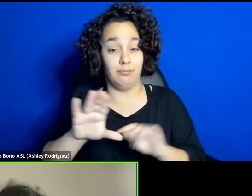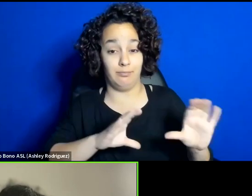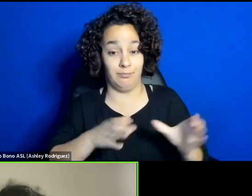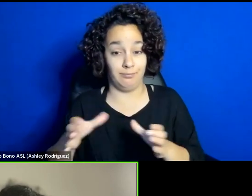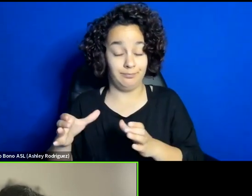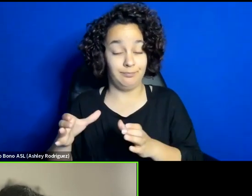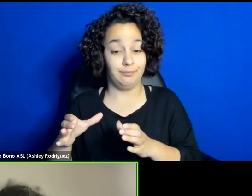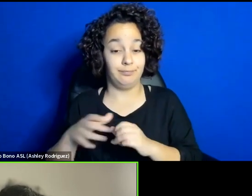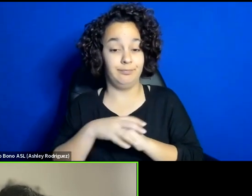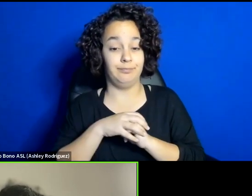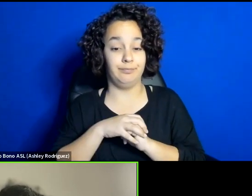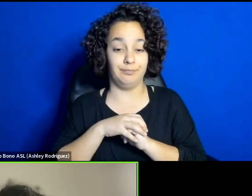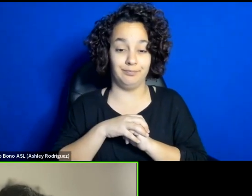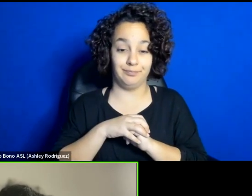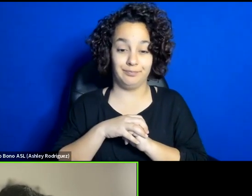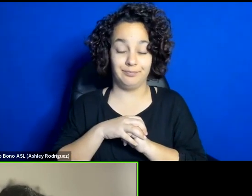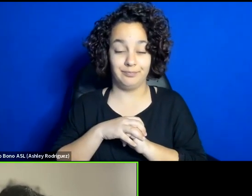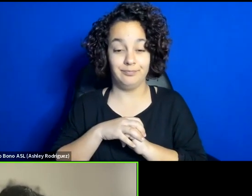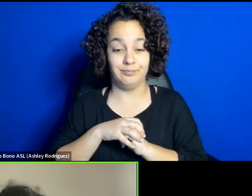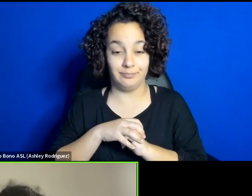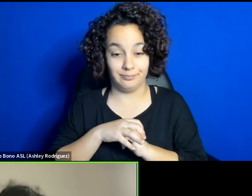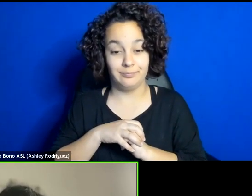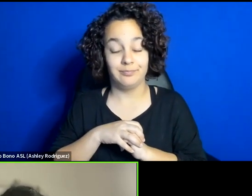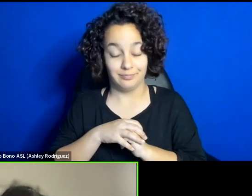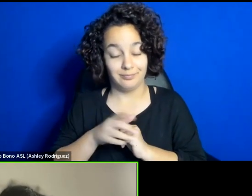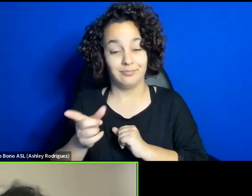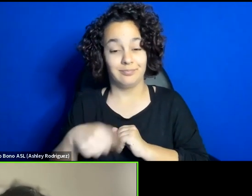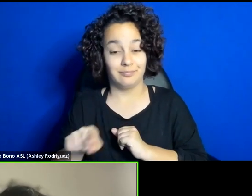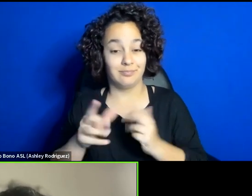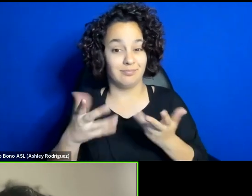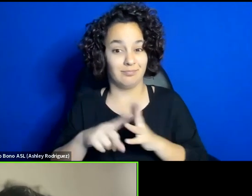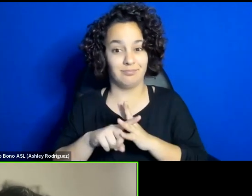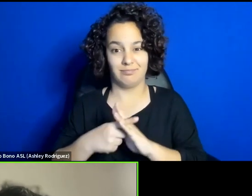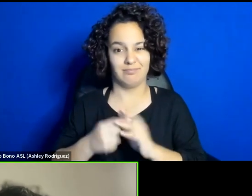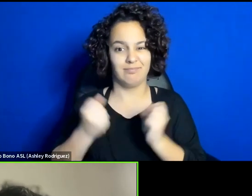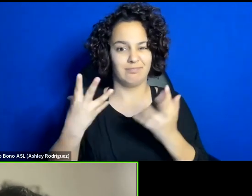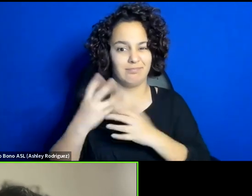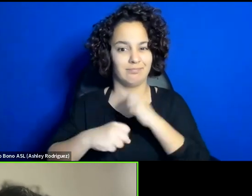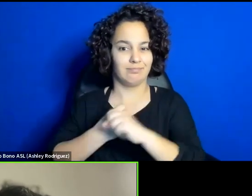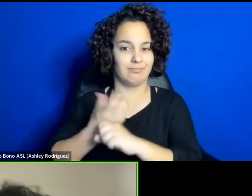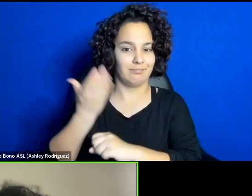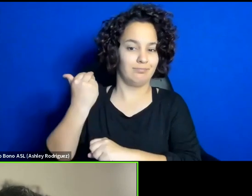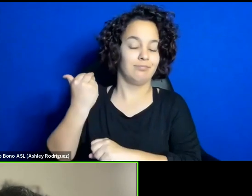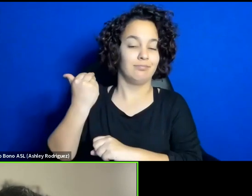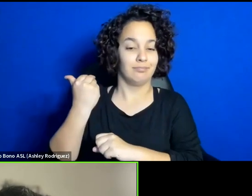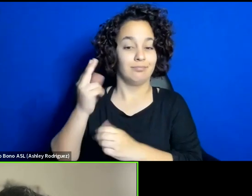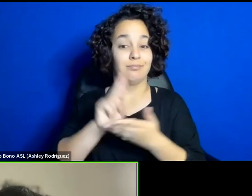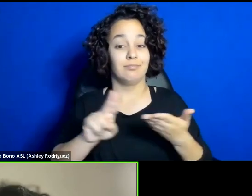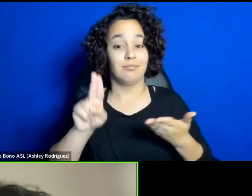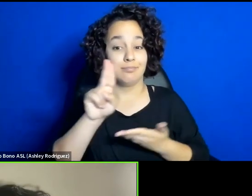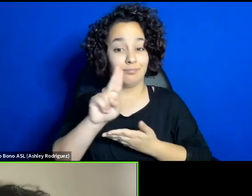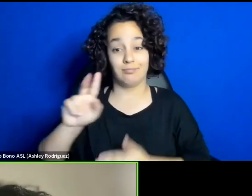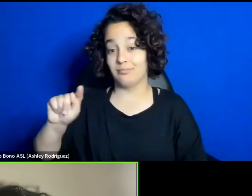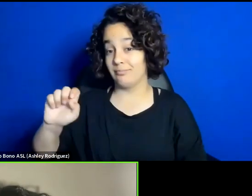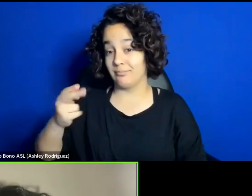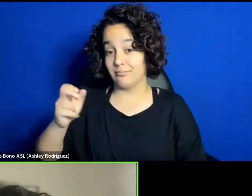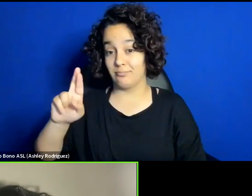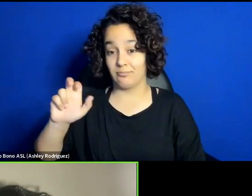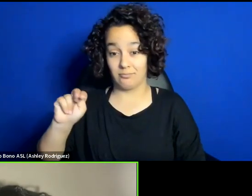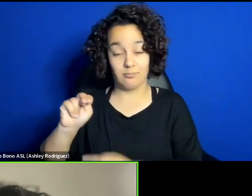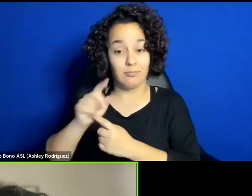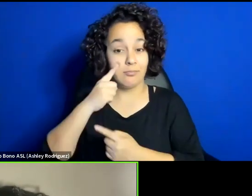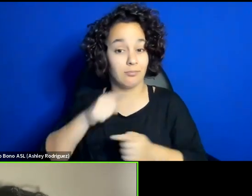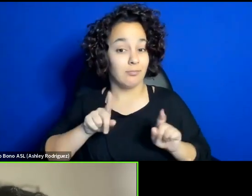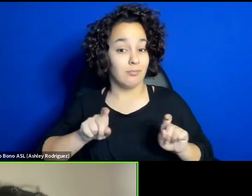group of alumnus that Nassim are from, already started it years ago in the University of Tehran in experimental theatre festivals.